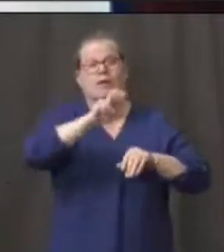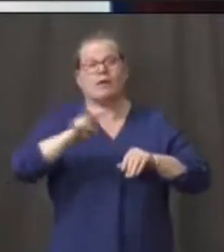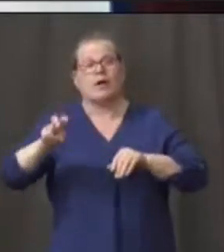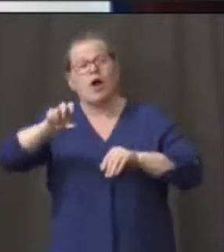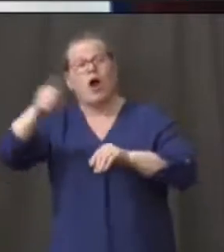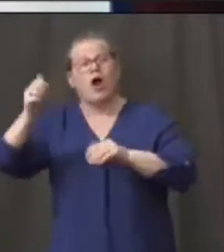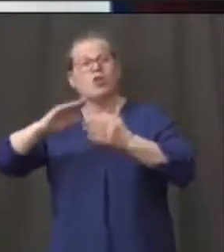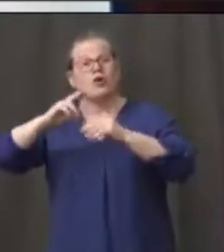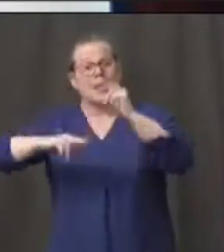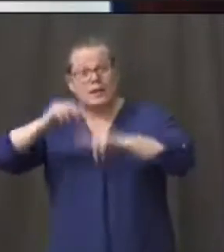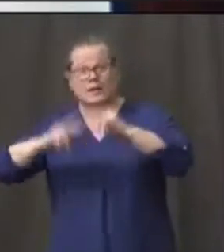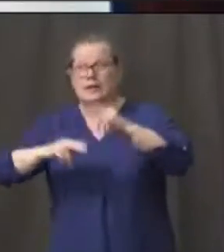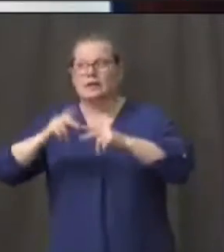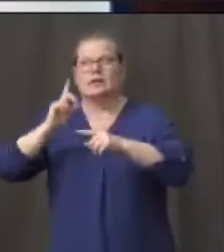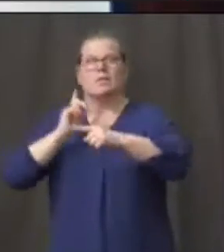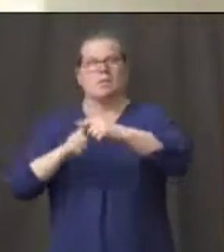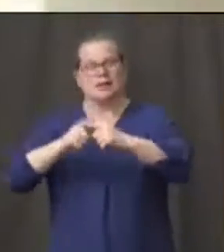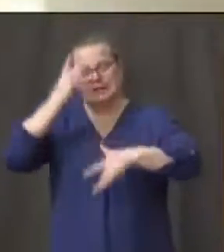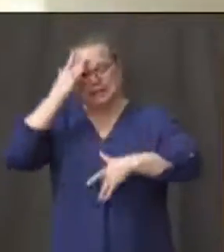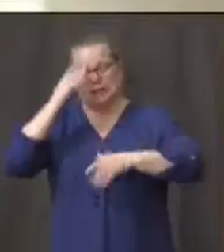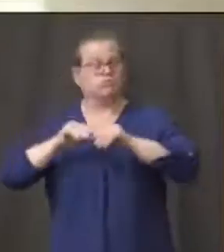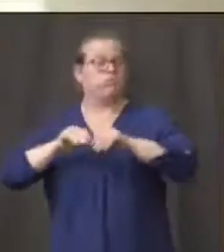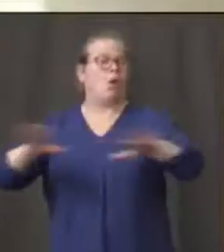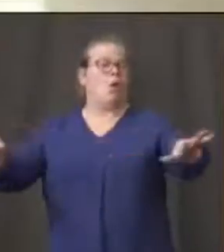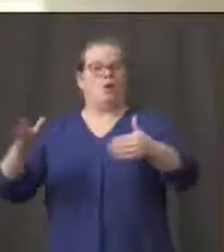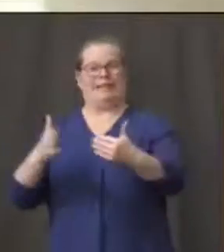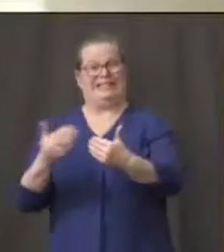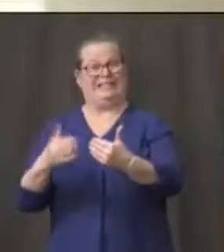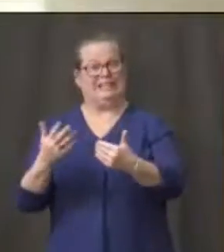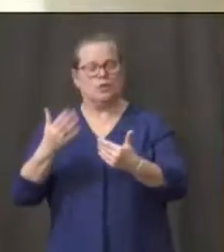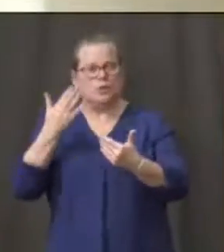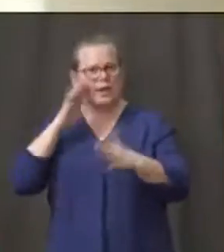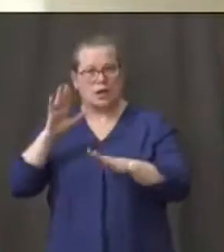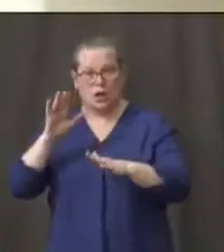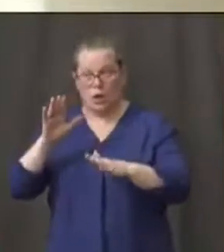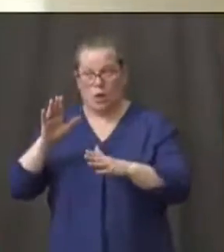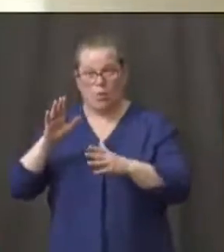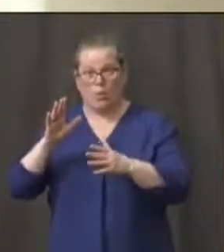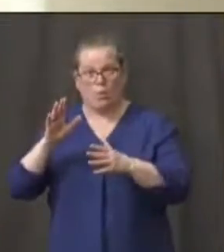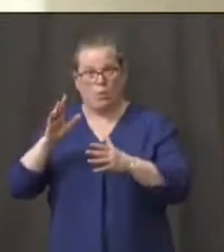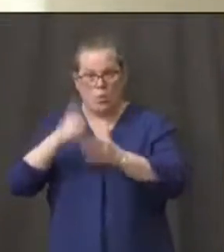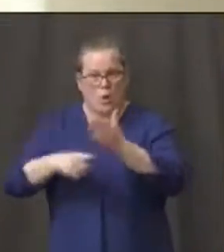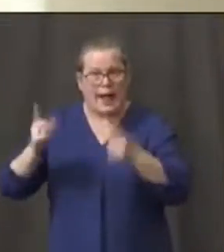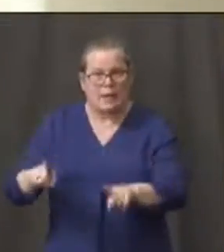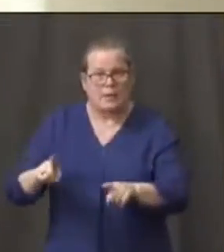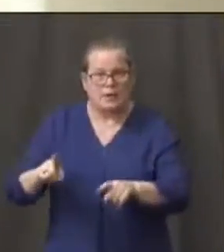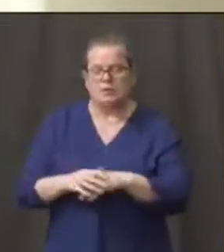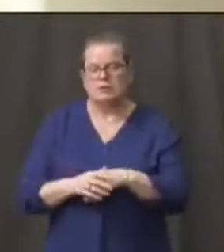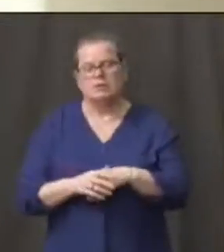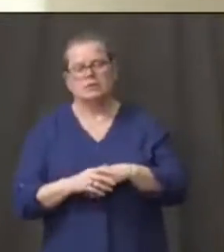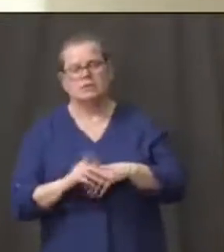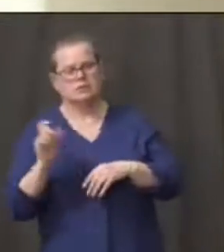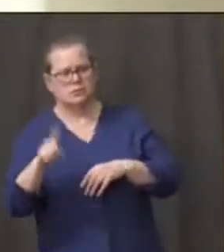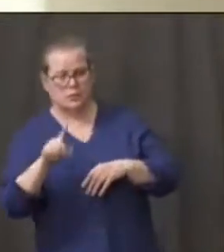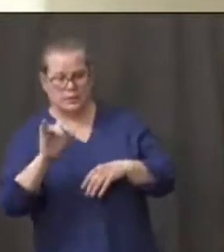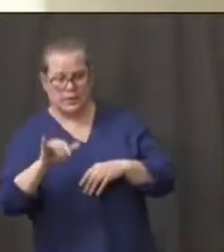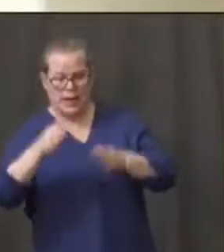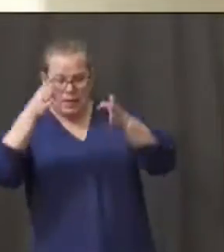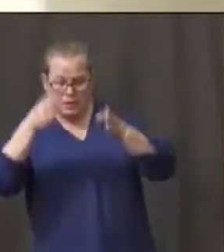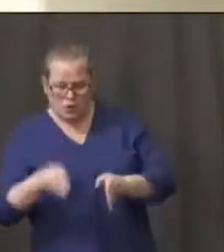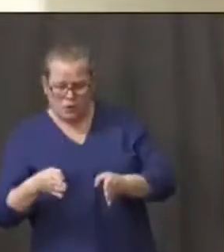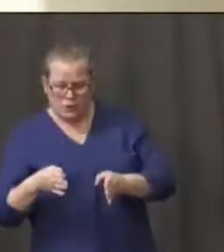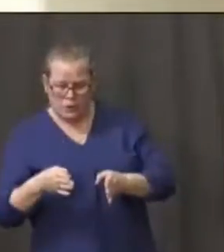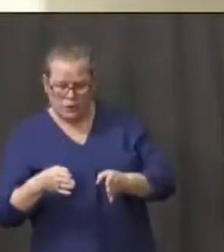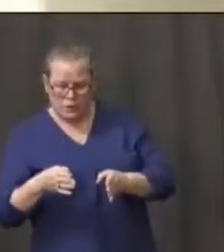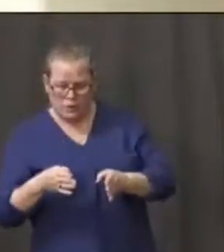know what the impact will be. So did the hospital ever get full? Did it? Did you ever have to kind of shift patients away to other hospitals? I know we saw